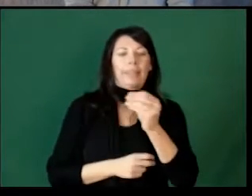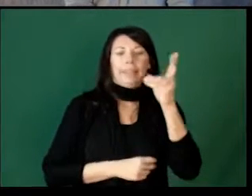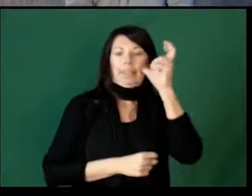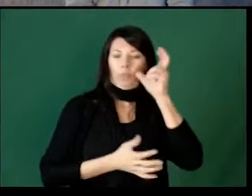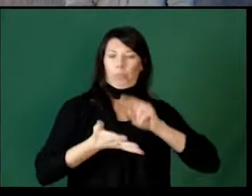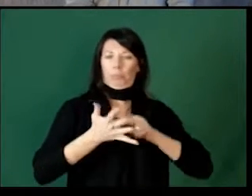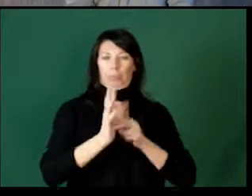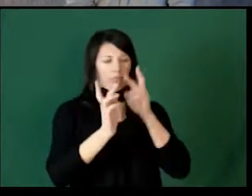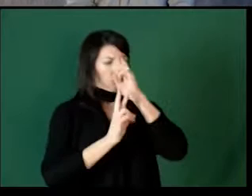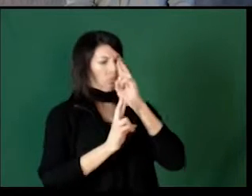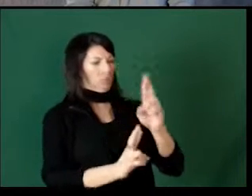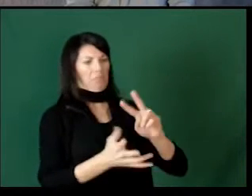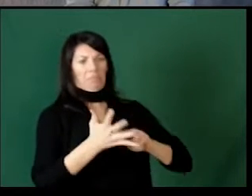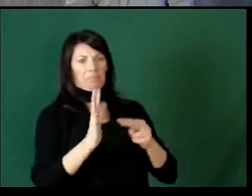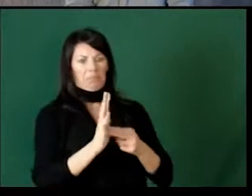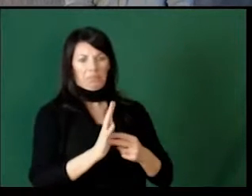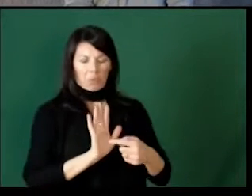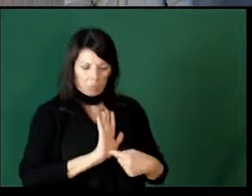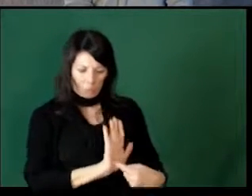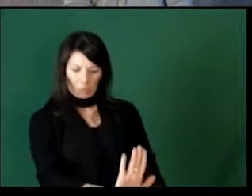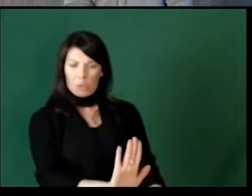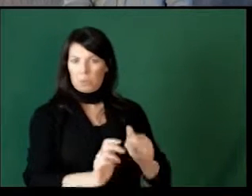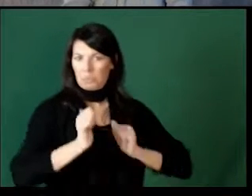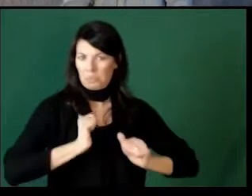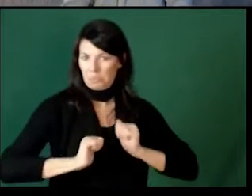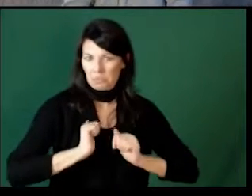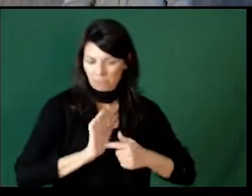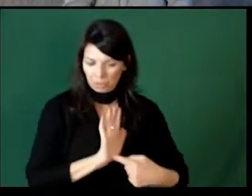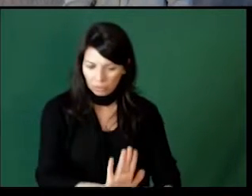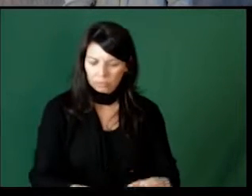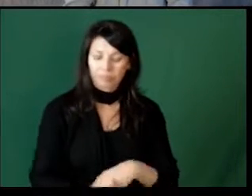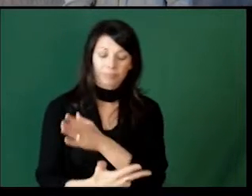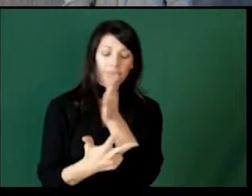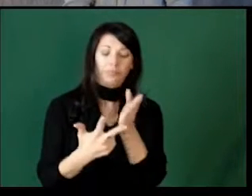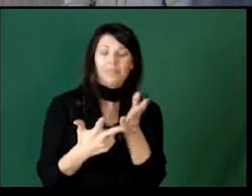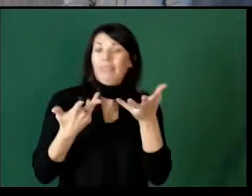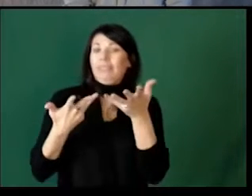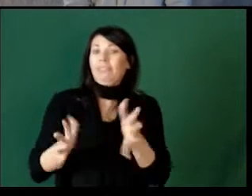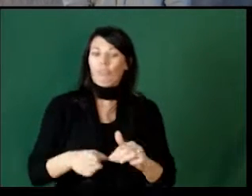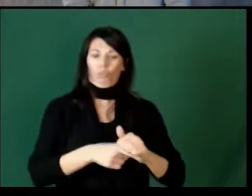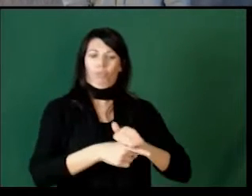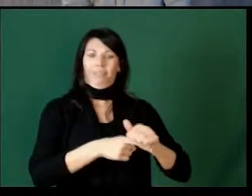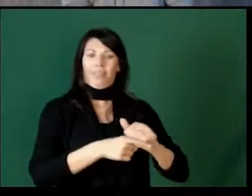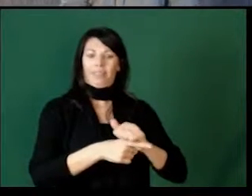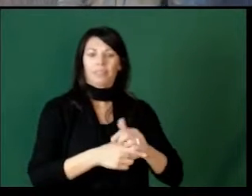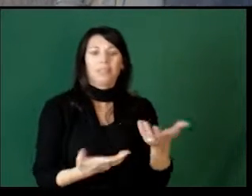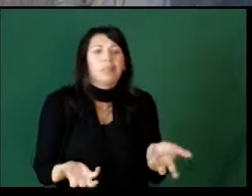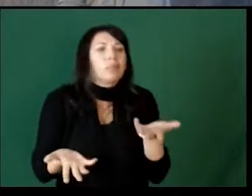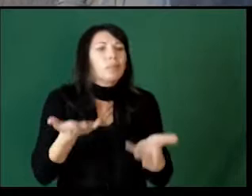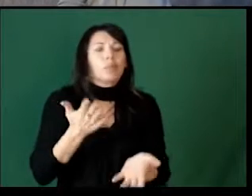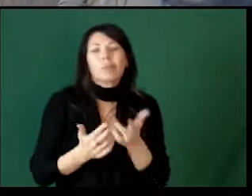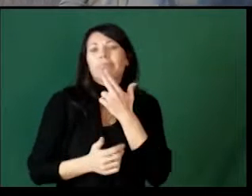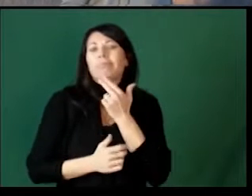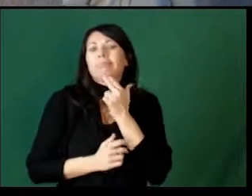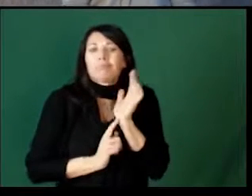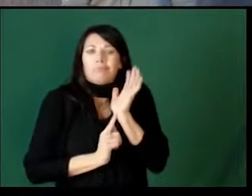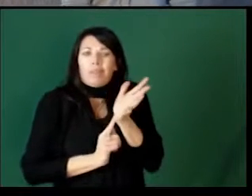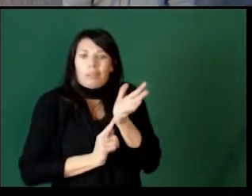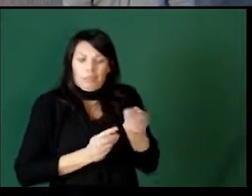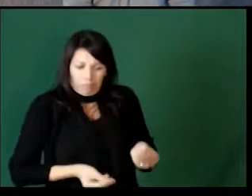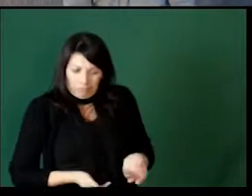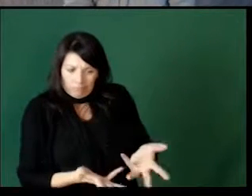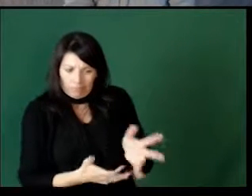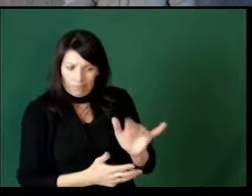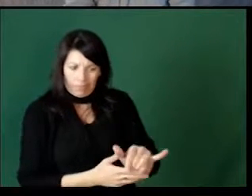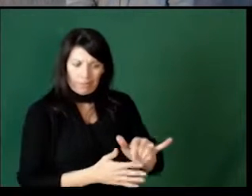and hear what those behavior expectations look like. Then we practice them, giving the kid, which can be five minutes